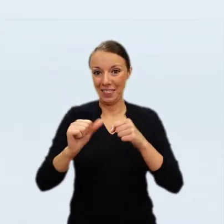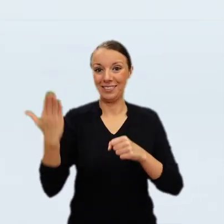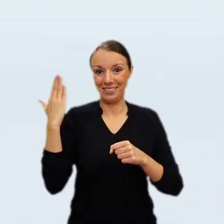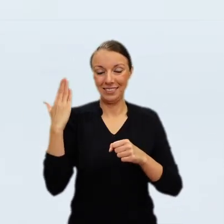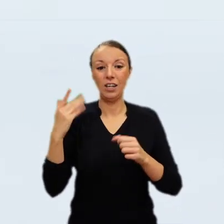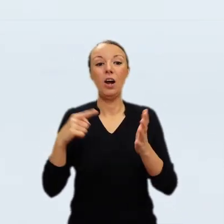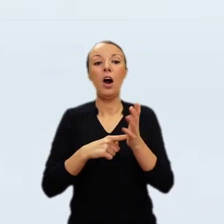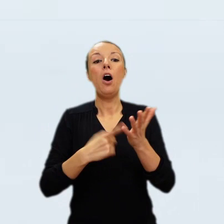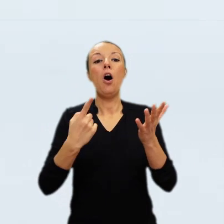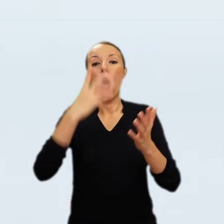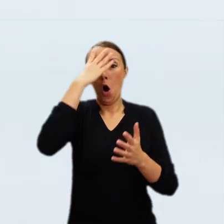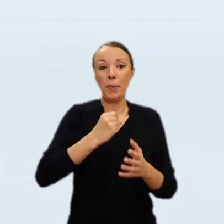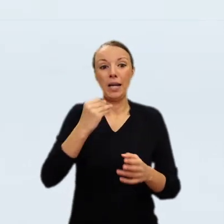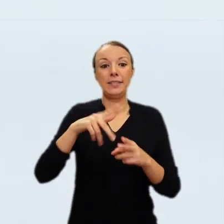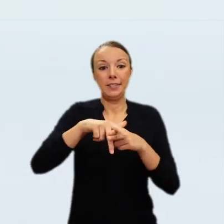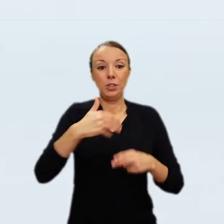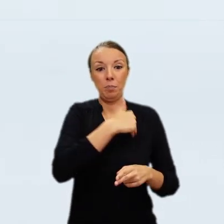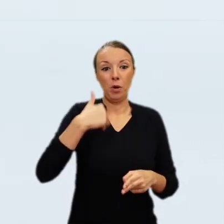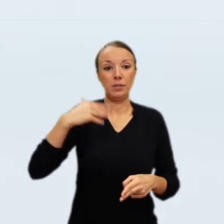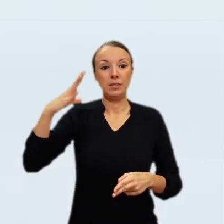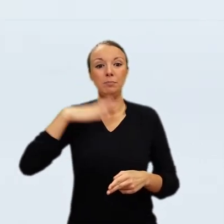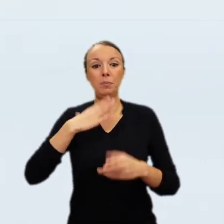.25 for the Polish Rider,